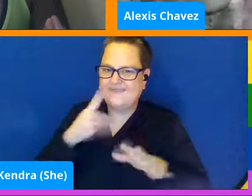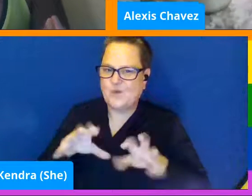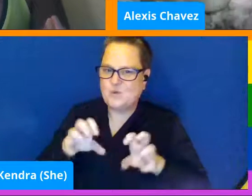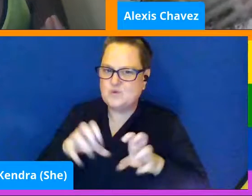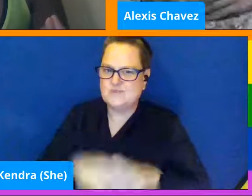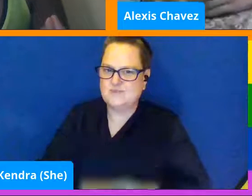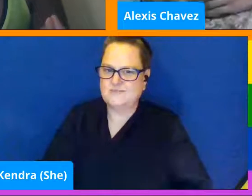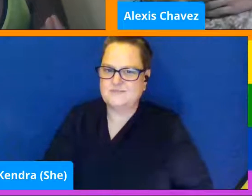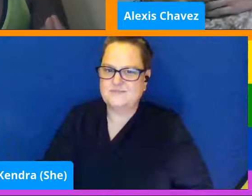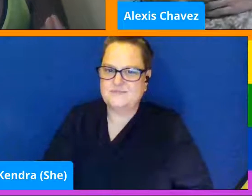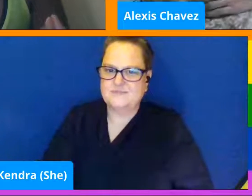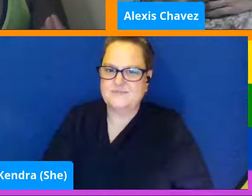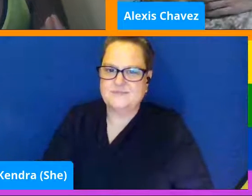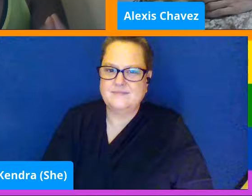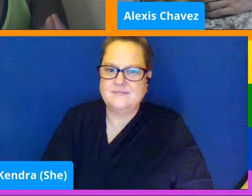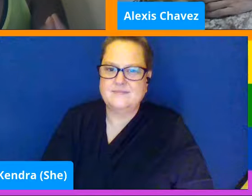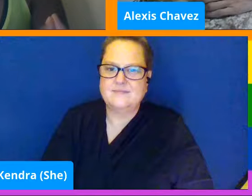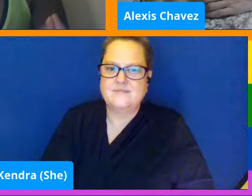Okay.